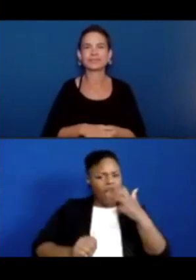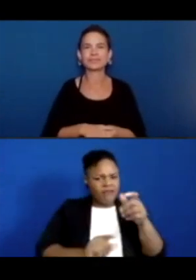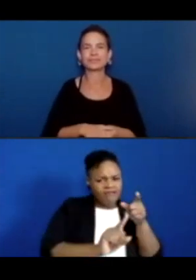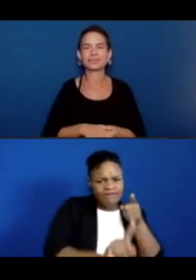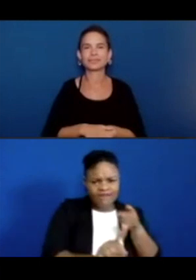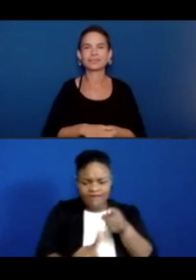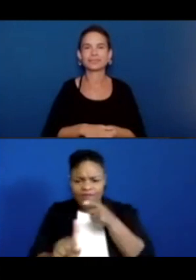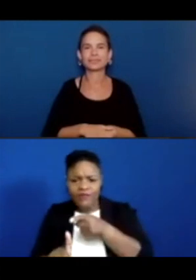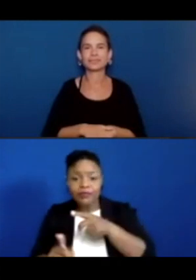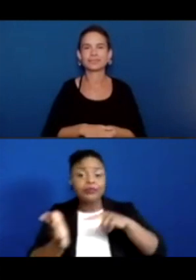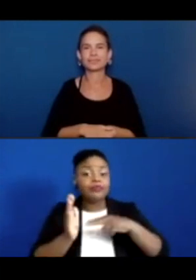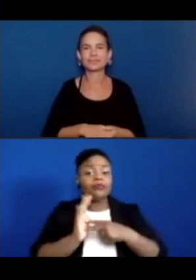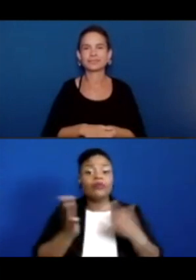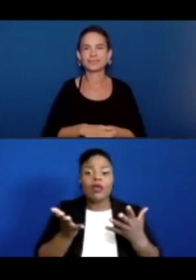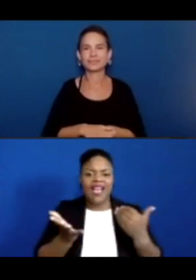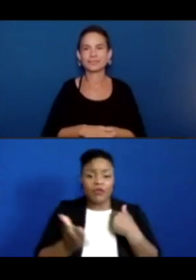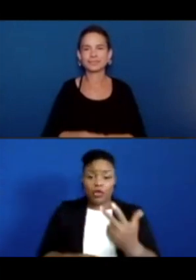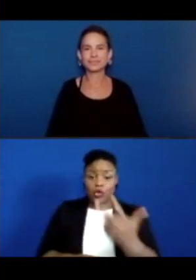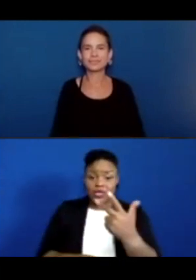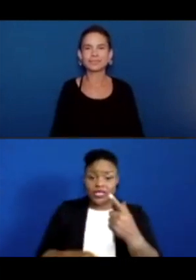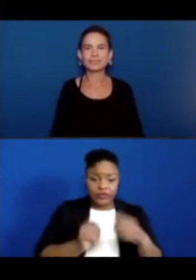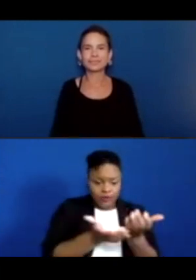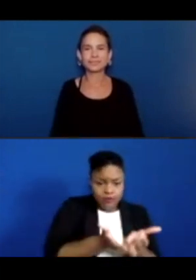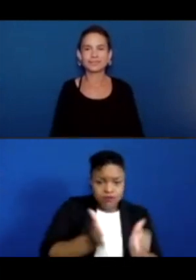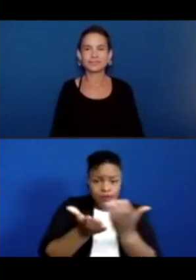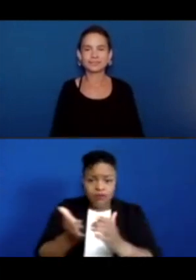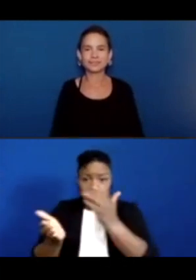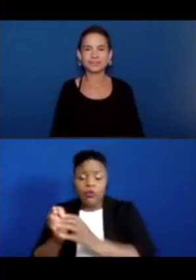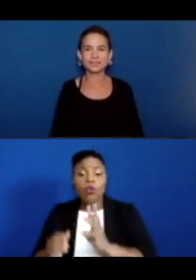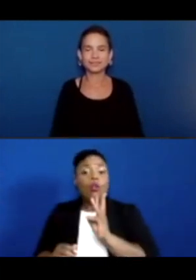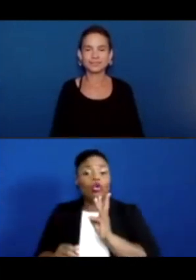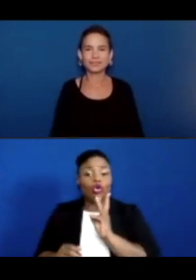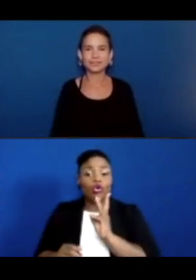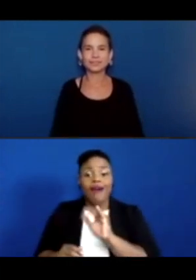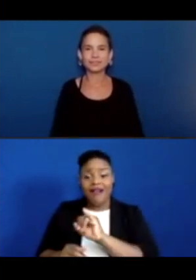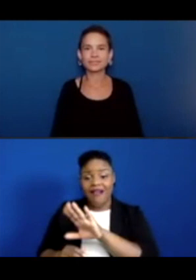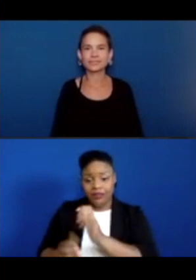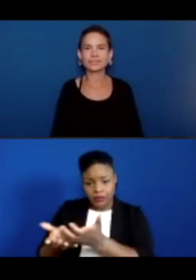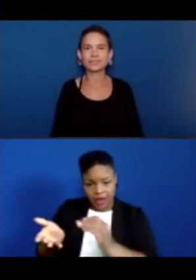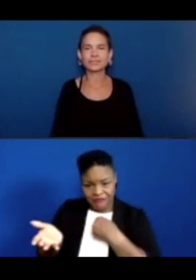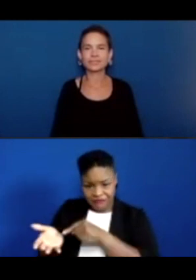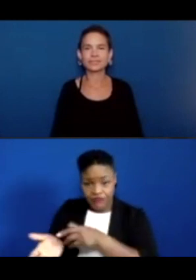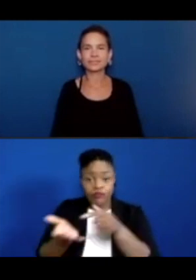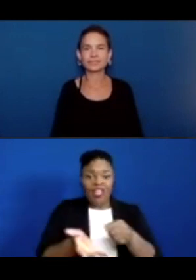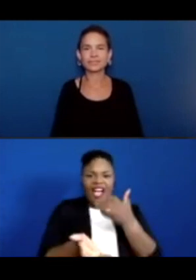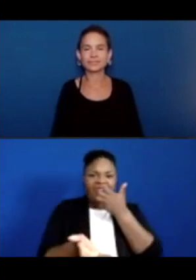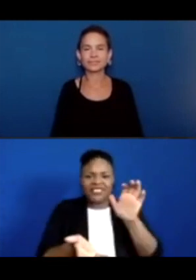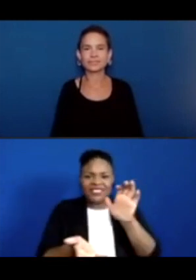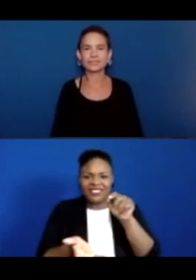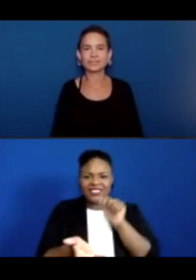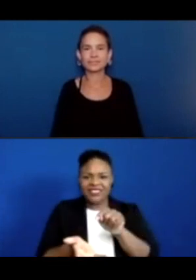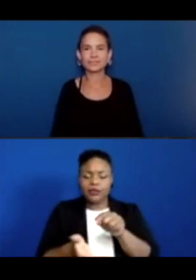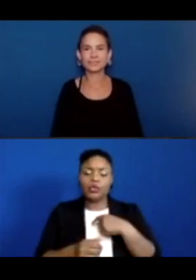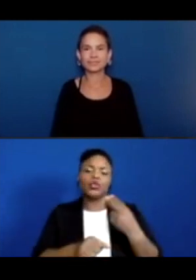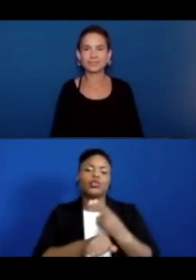of water. So we're going to have really cold water, and so this one has ice. We're going to have hot water. This one I warmed up some water